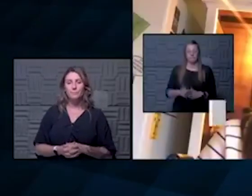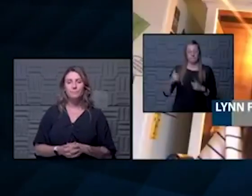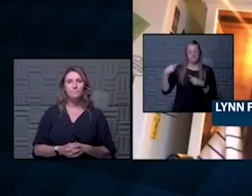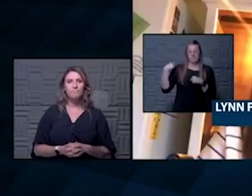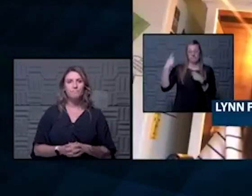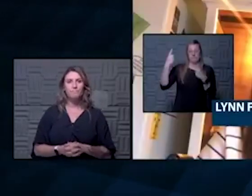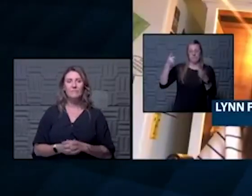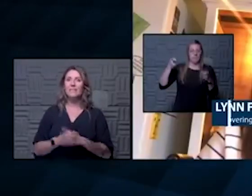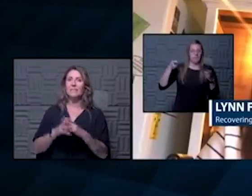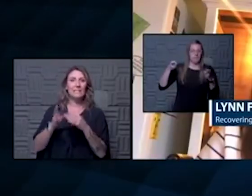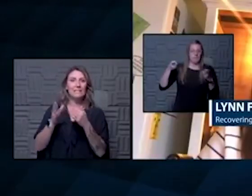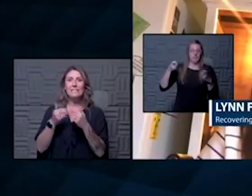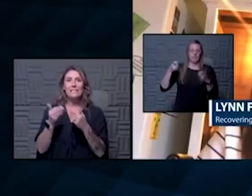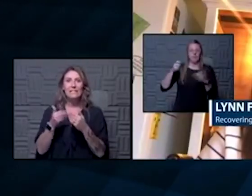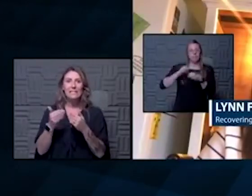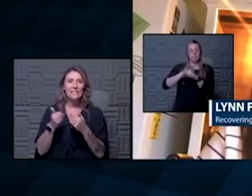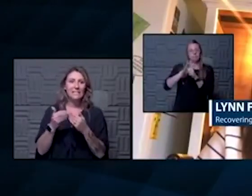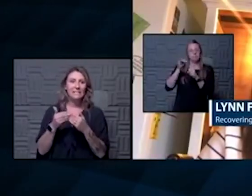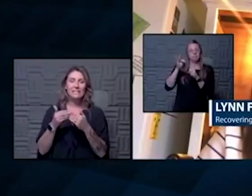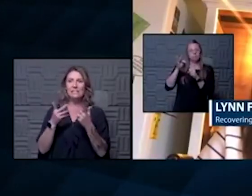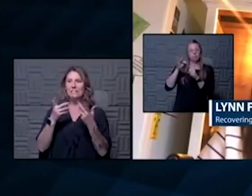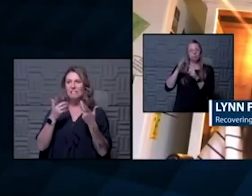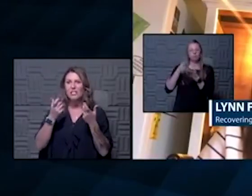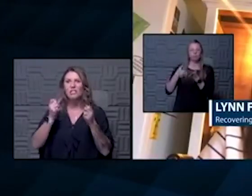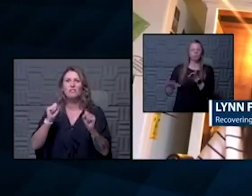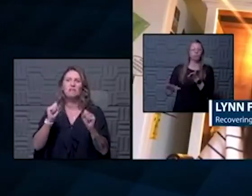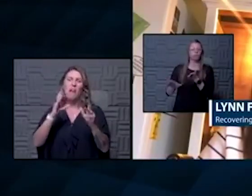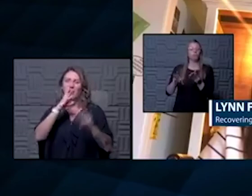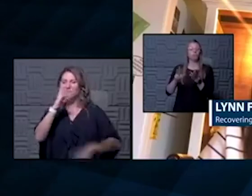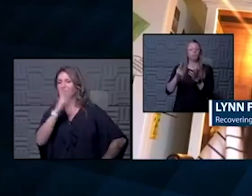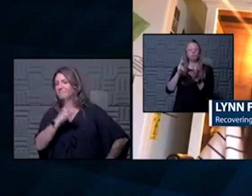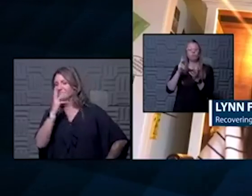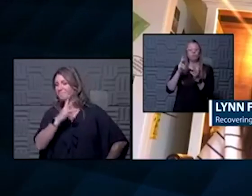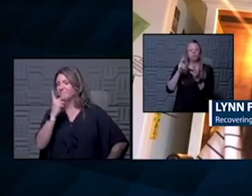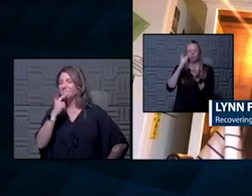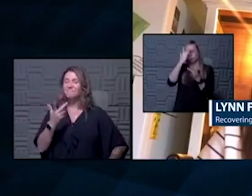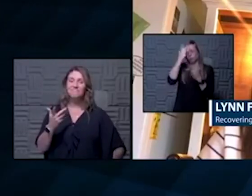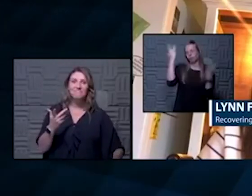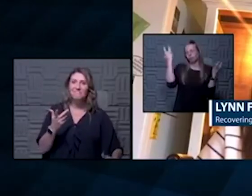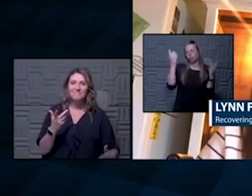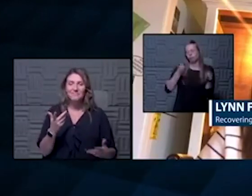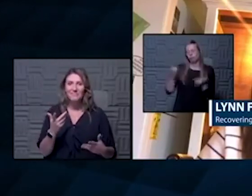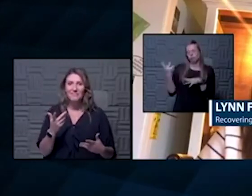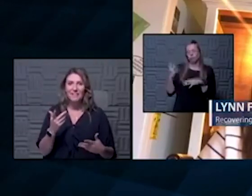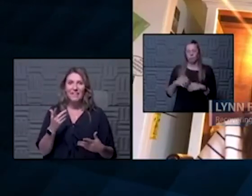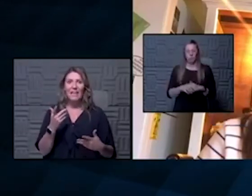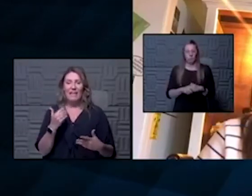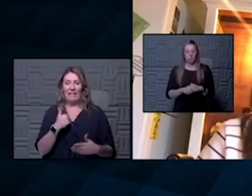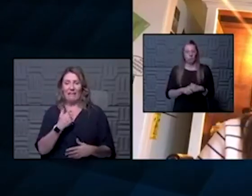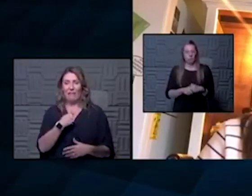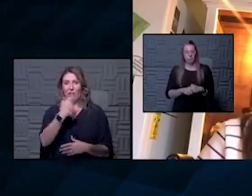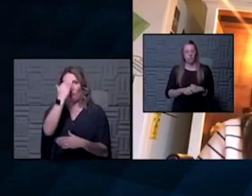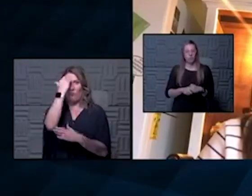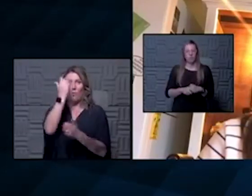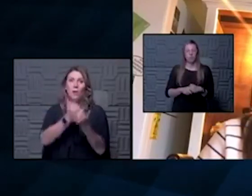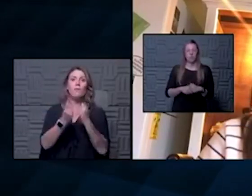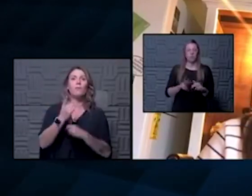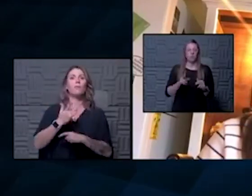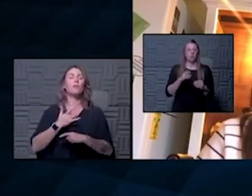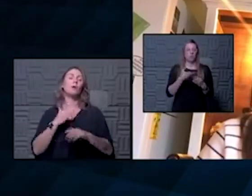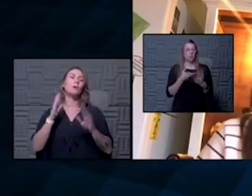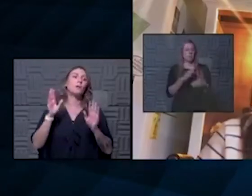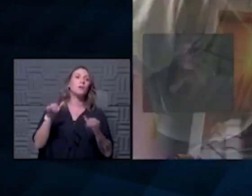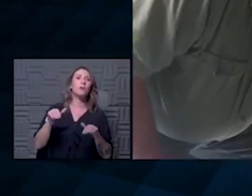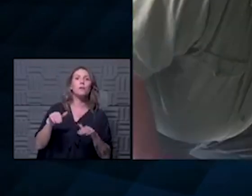it's easy to play it off as out of sight out of mind kind of a deal and i know everybody feels like well you know